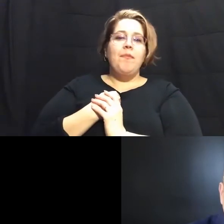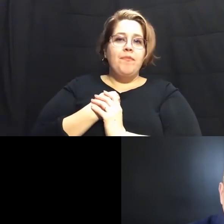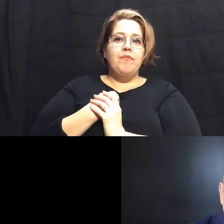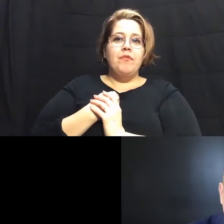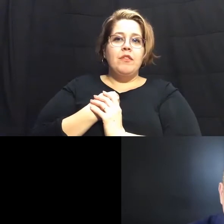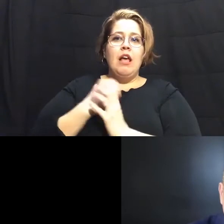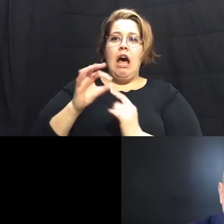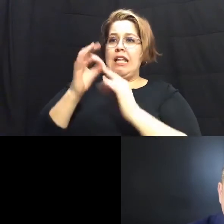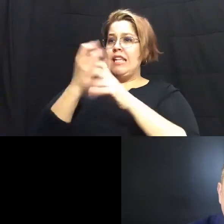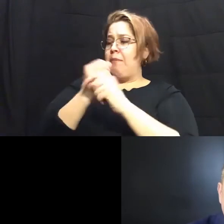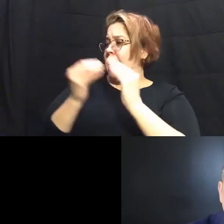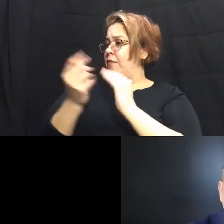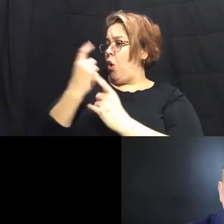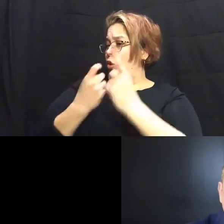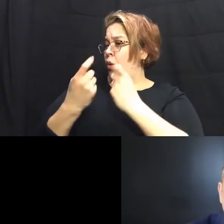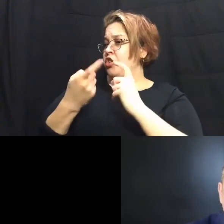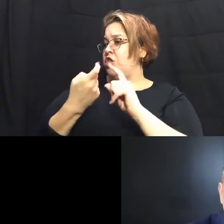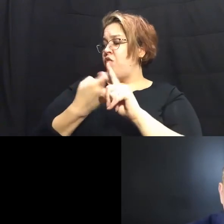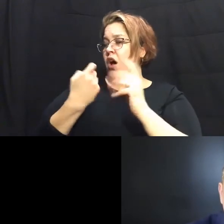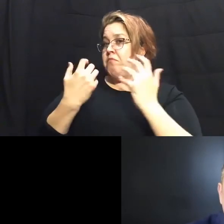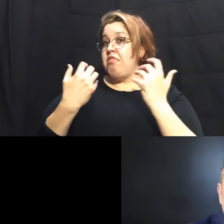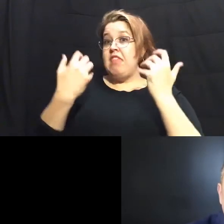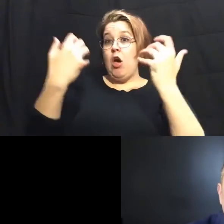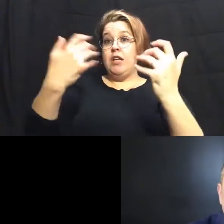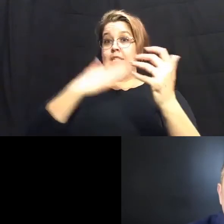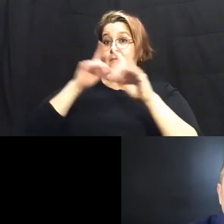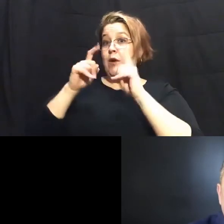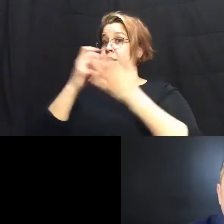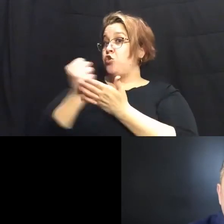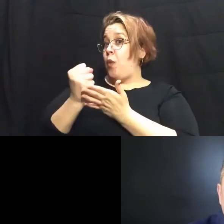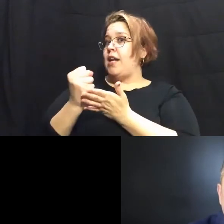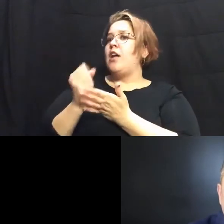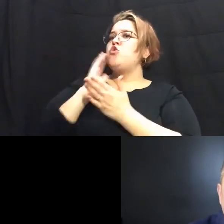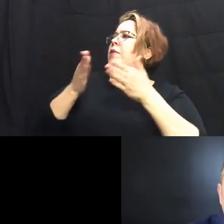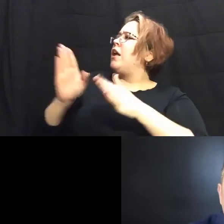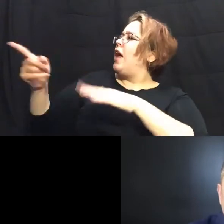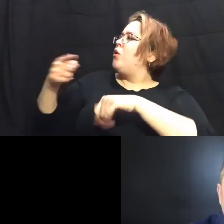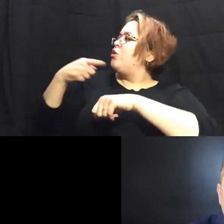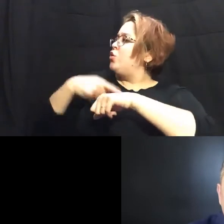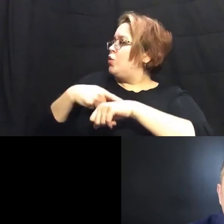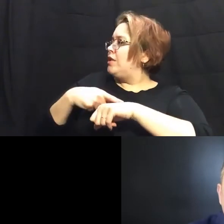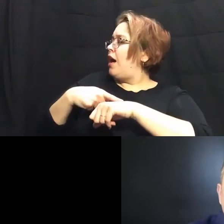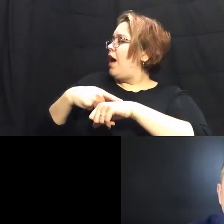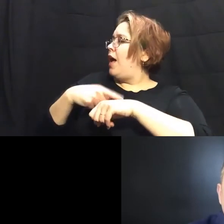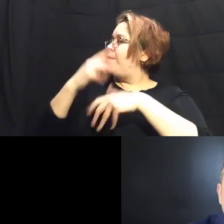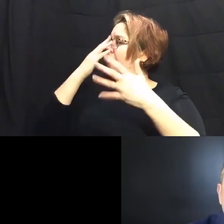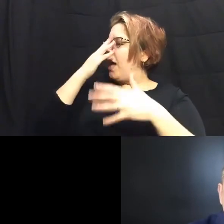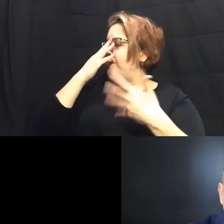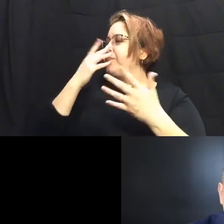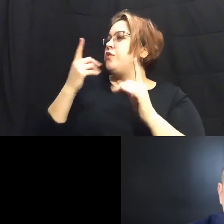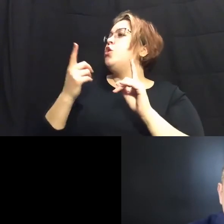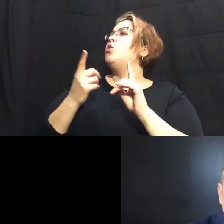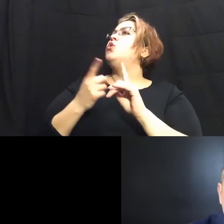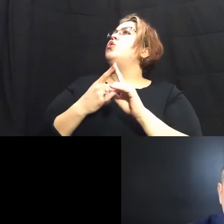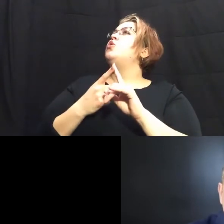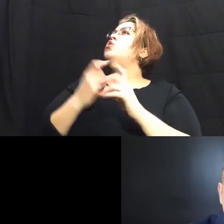more questions from the audience i'm out of questions so i'm going to give you some time here greg to to make